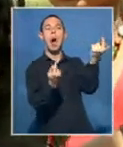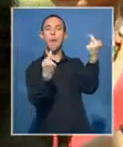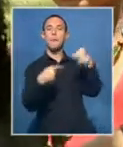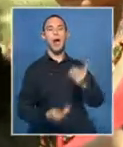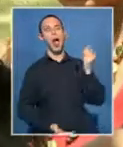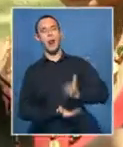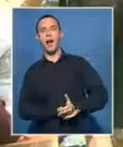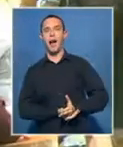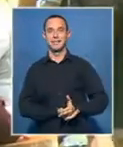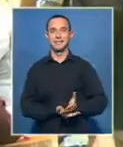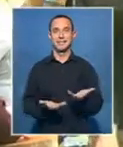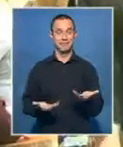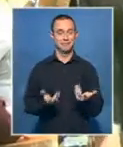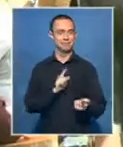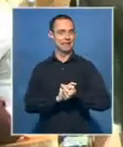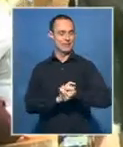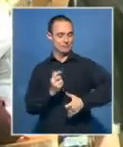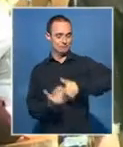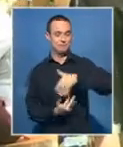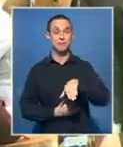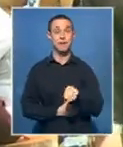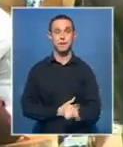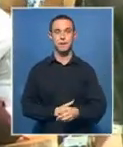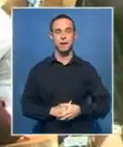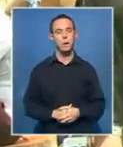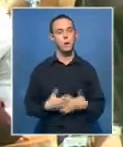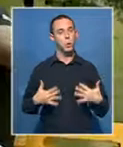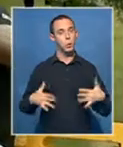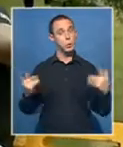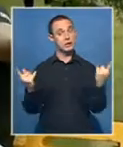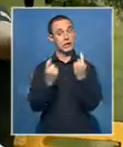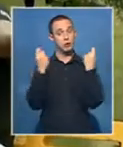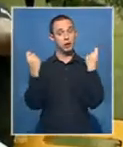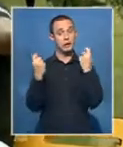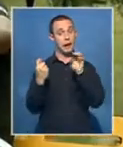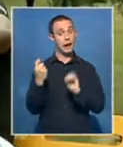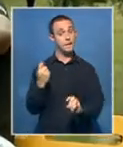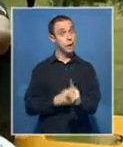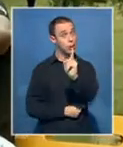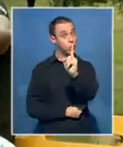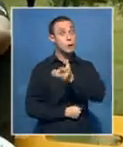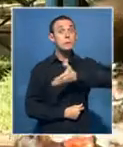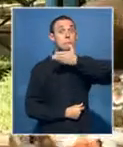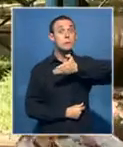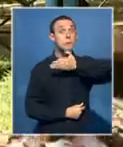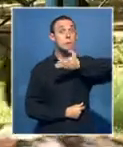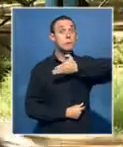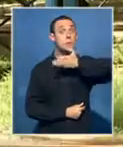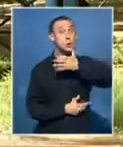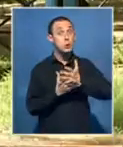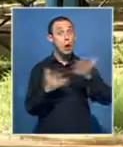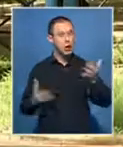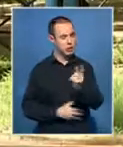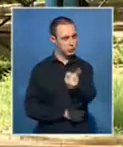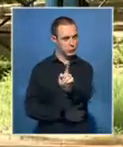we meet together and celebrate. Celebrations but amid warnings not to overuse alcohol. Lehana